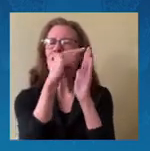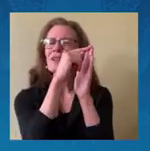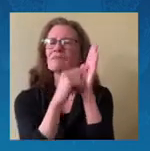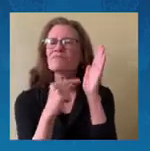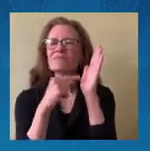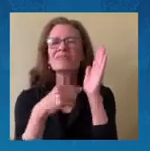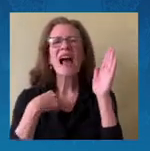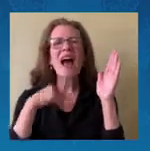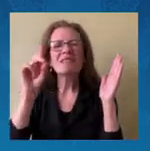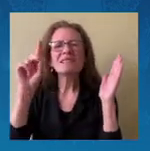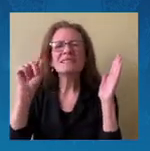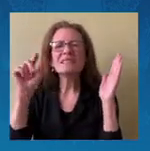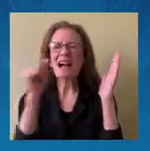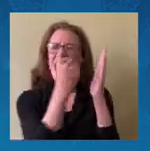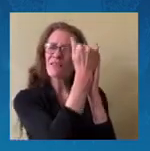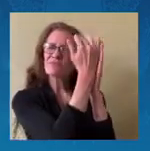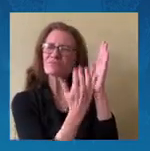merge.